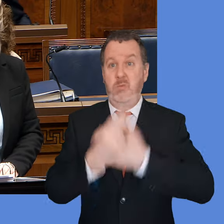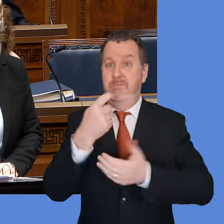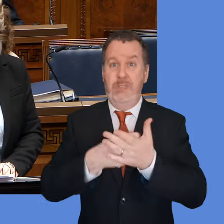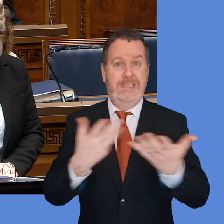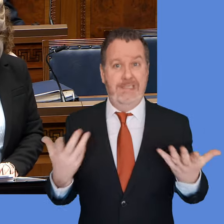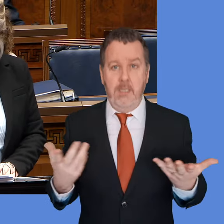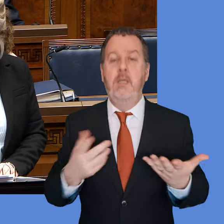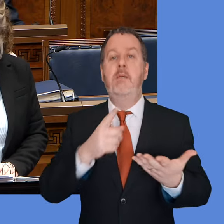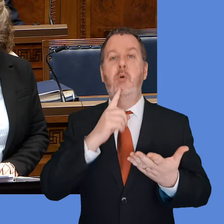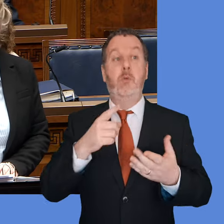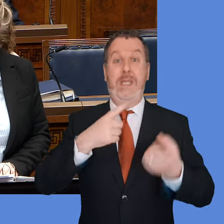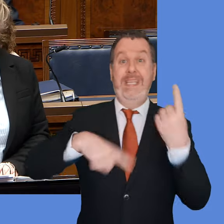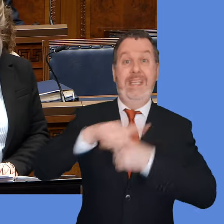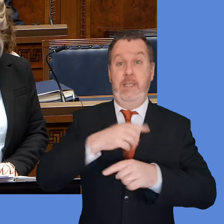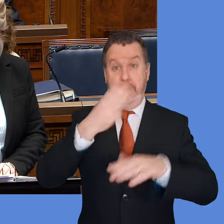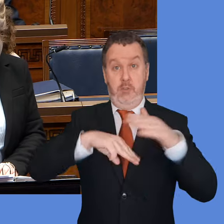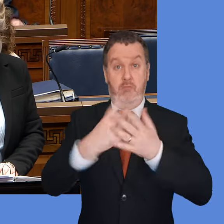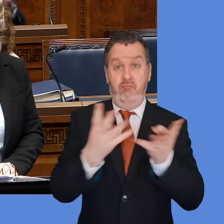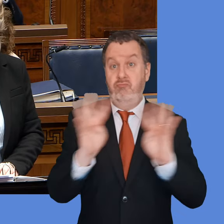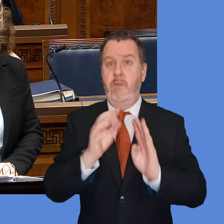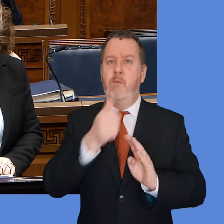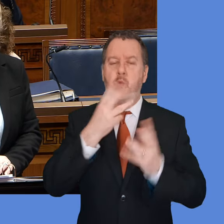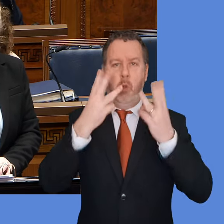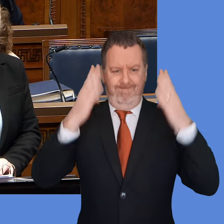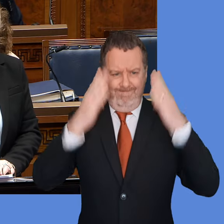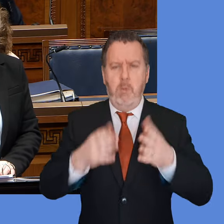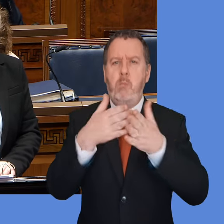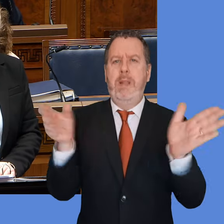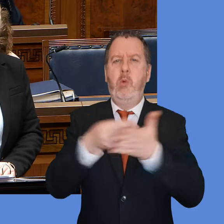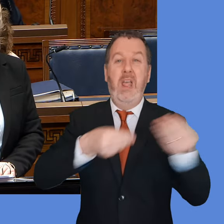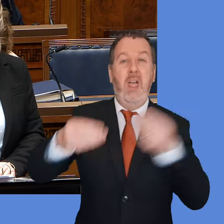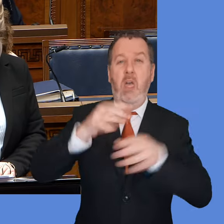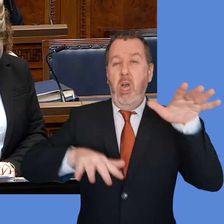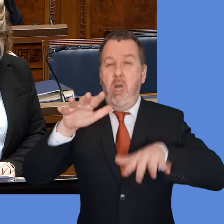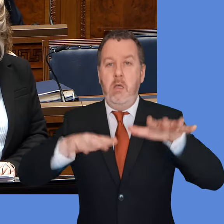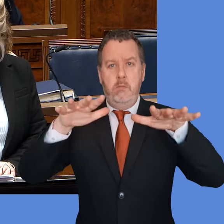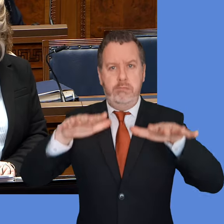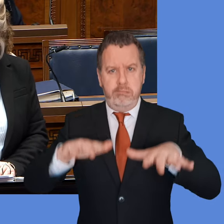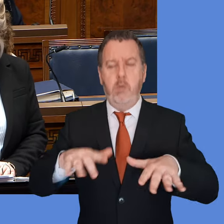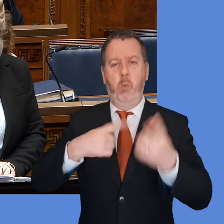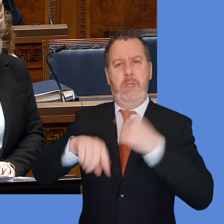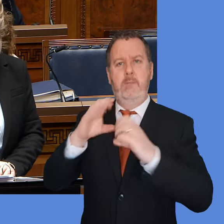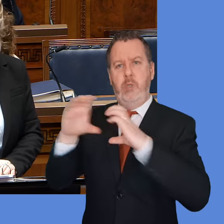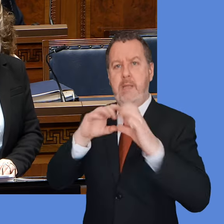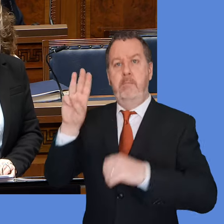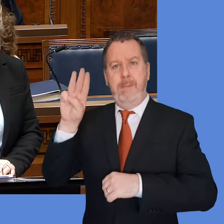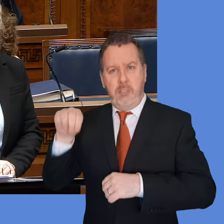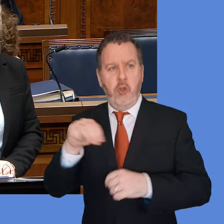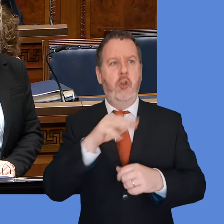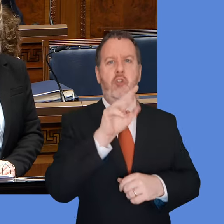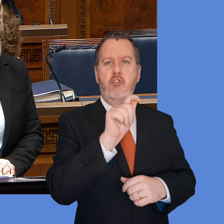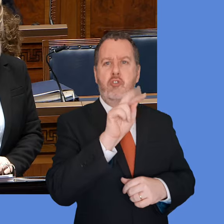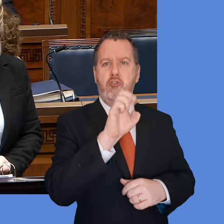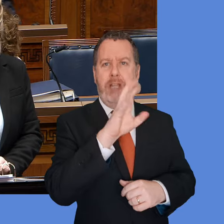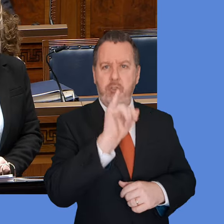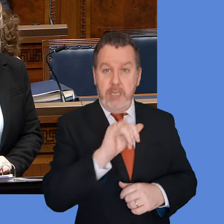The Executive's most immediate priority is the stabilisation of public finances, and we're in ongoing communication with Treasury and with the Prime Minister, and